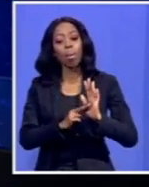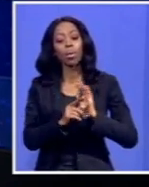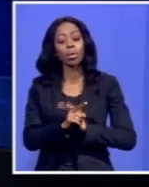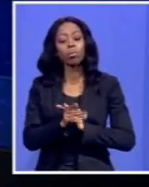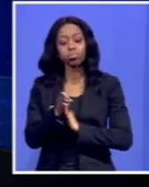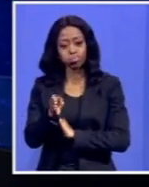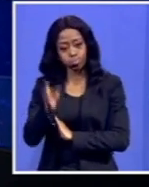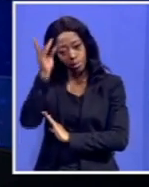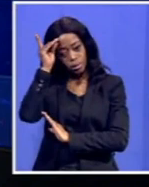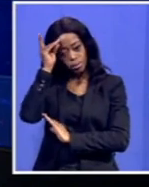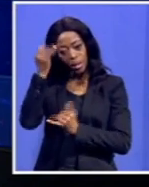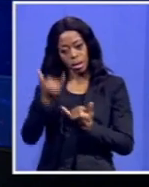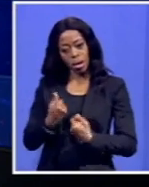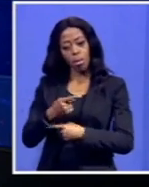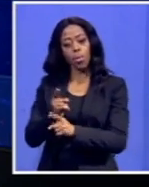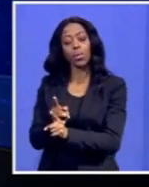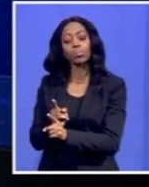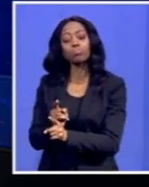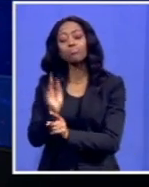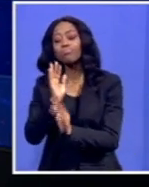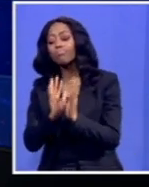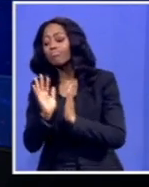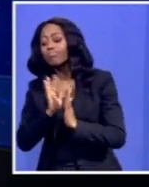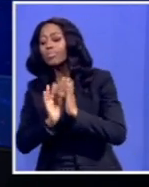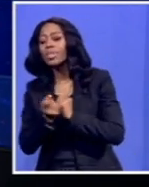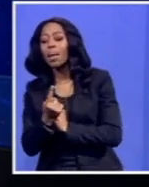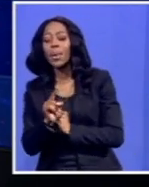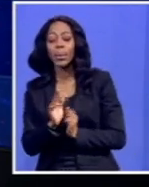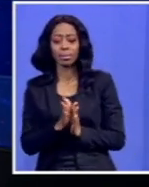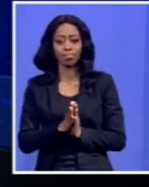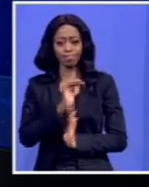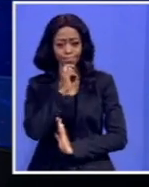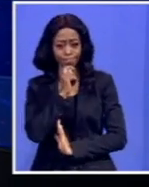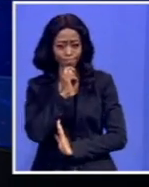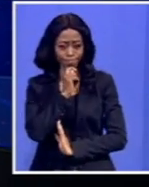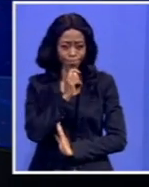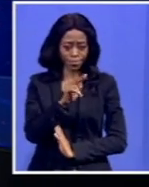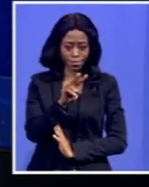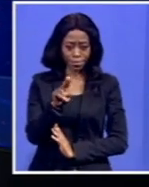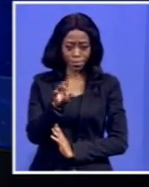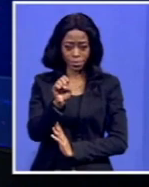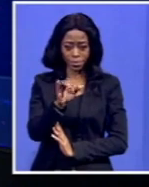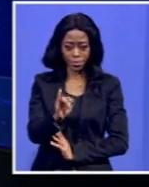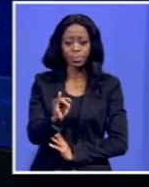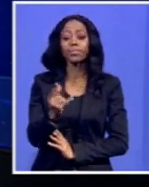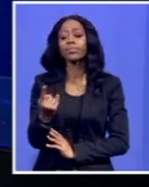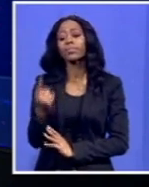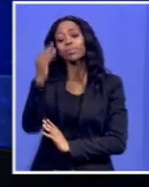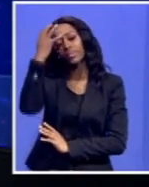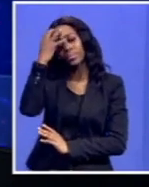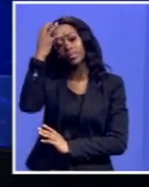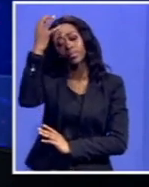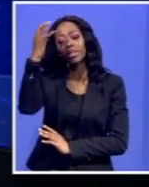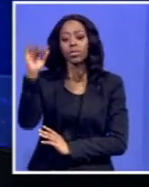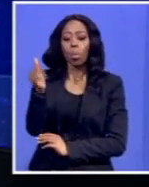is in Durban. Let's cross to him live now. Vusi, a very good morning to you. What's the Chief of the Army saying this